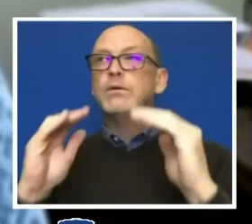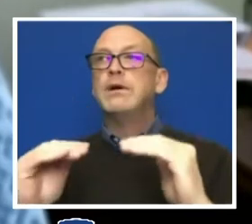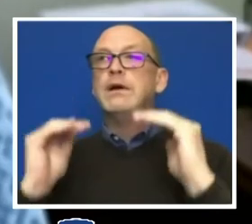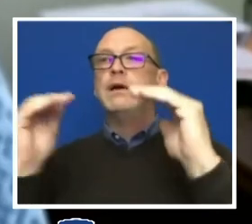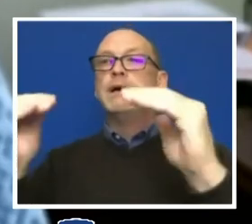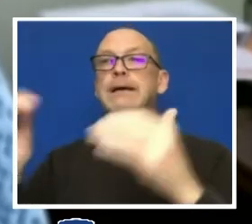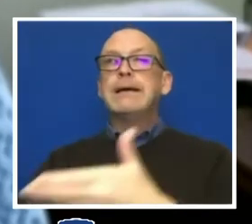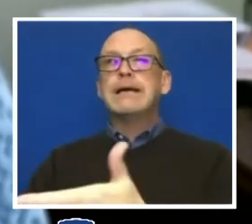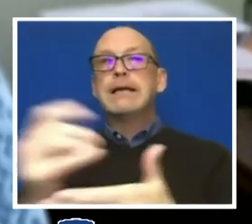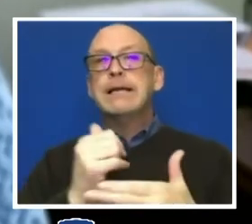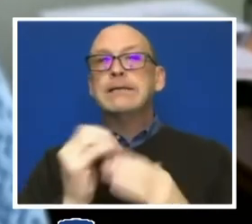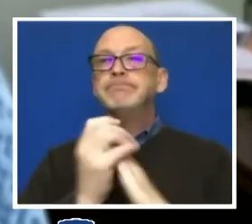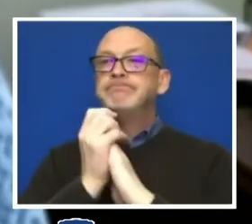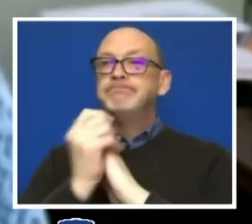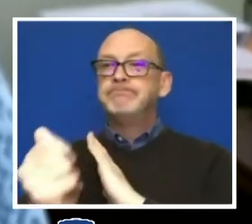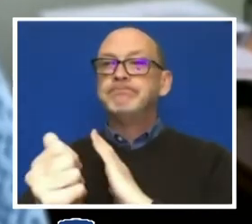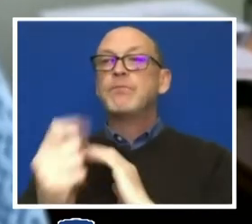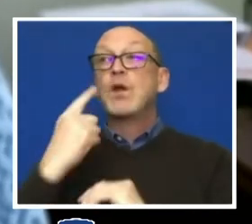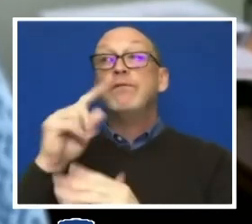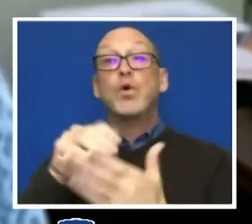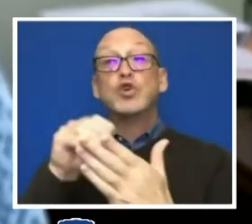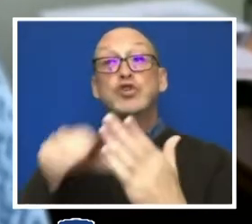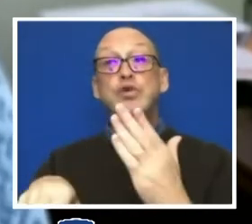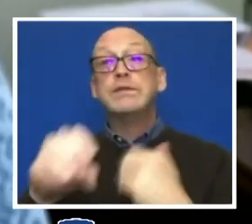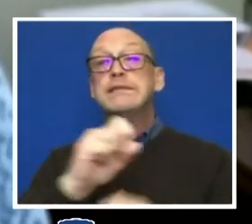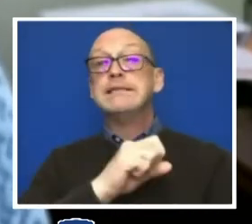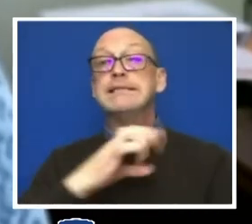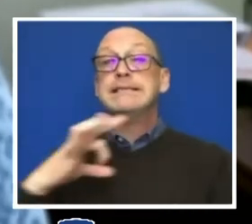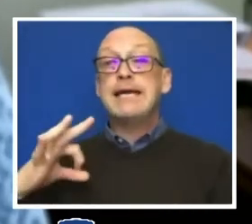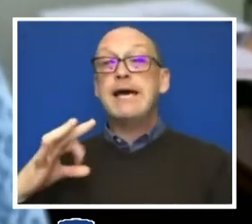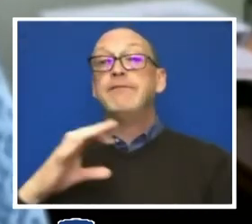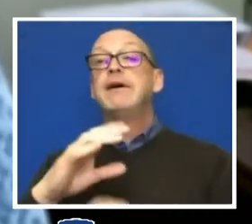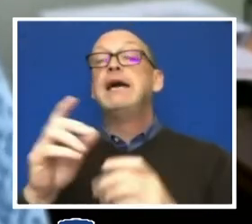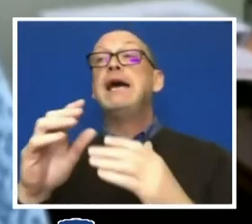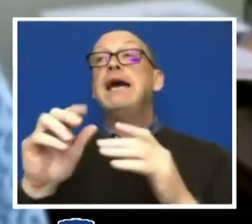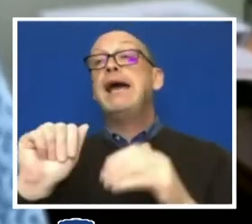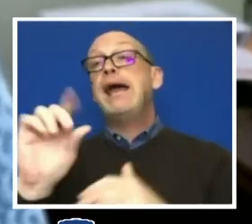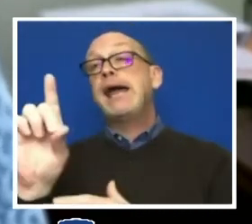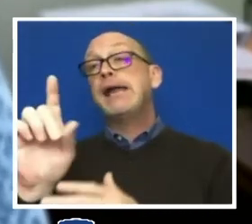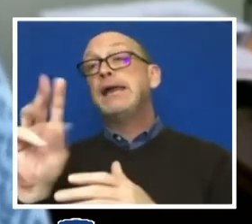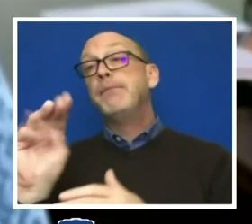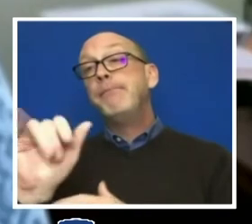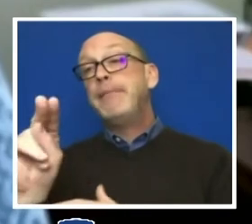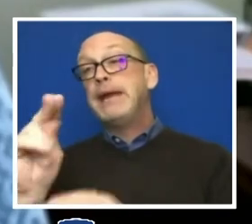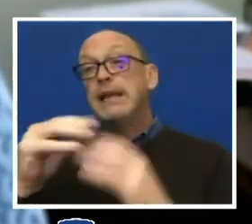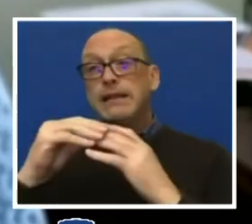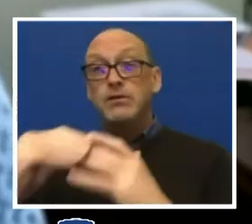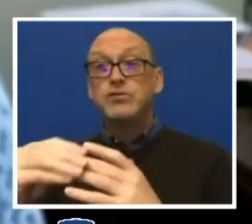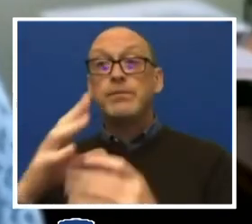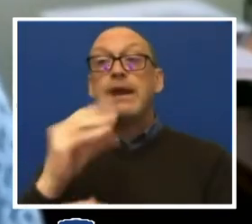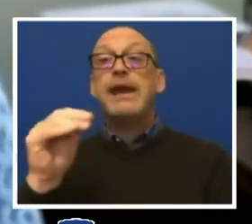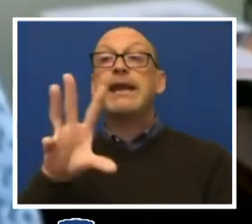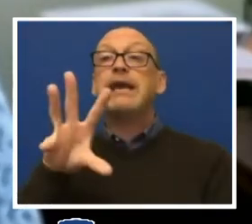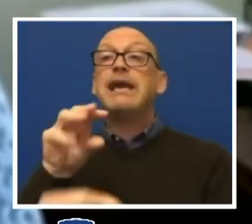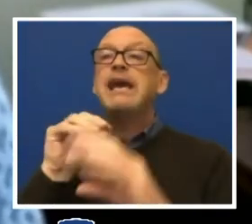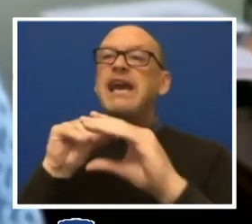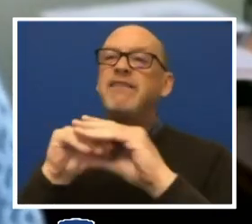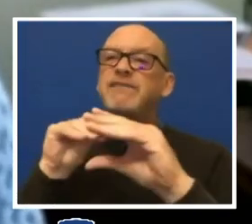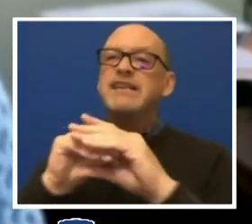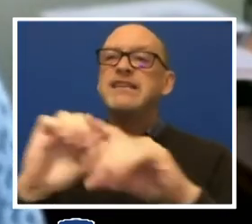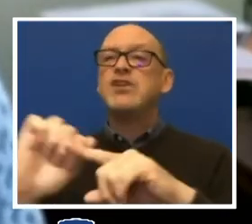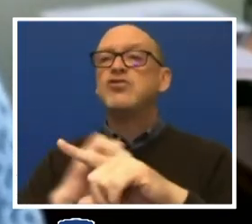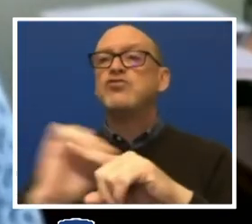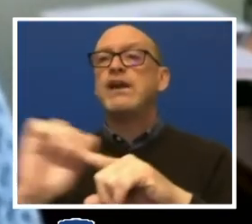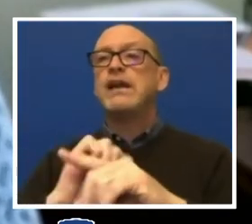competencies for students, staff, and administrative leadership. And investing in trained professionals to shepherd